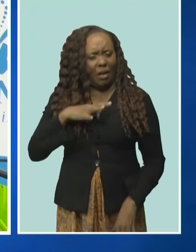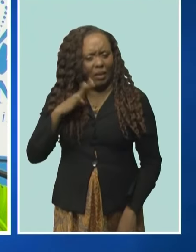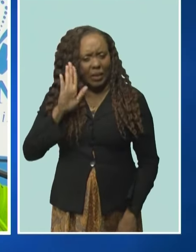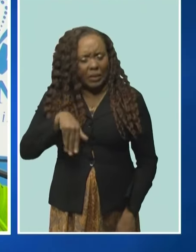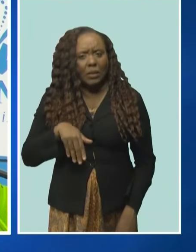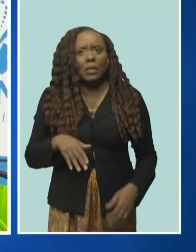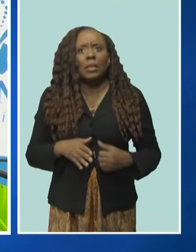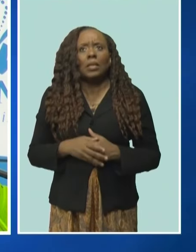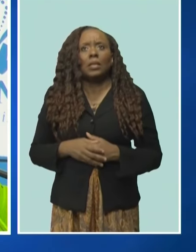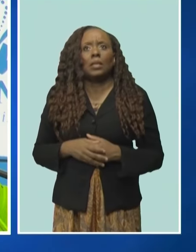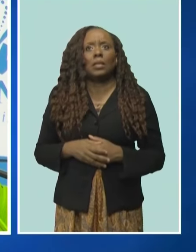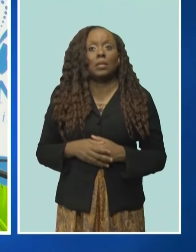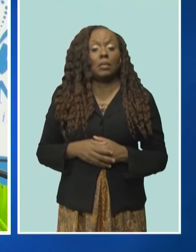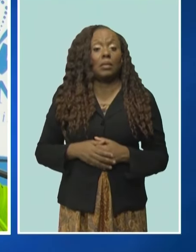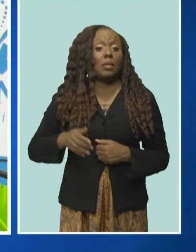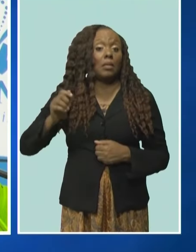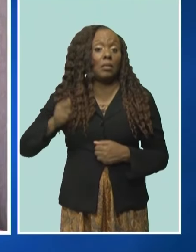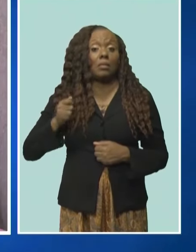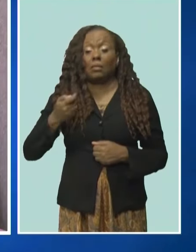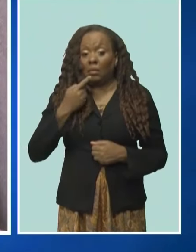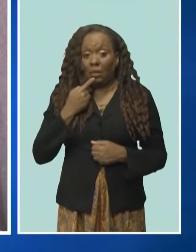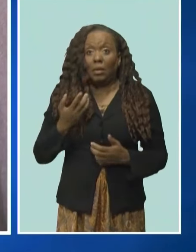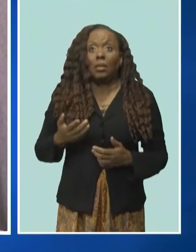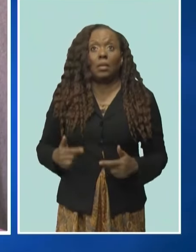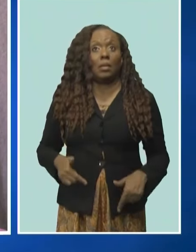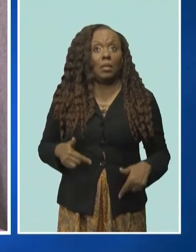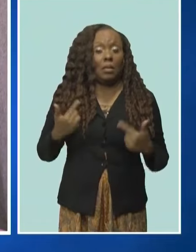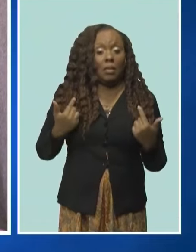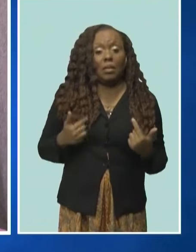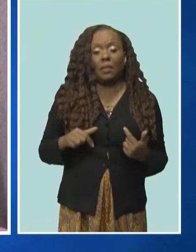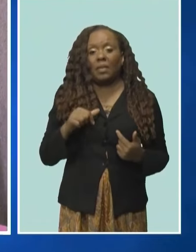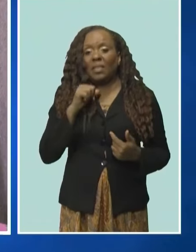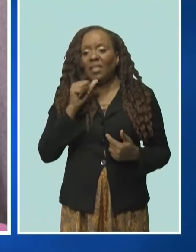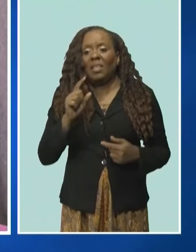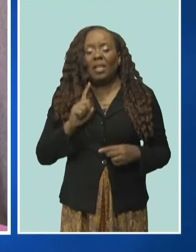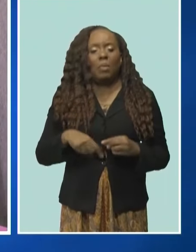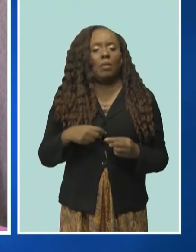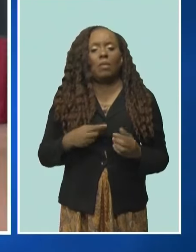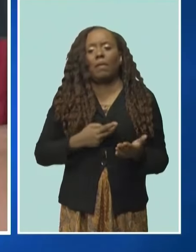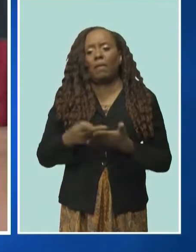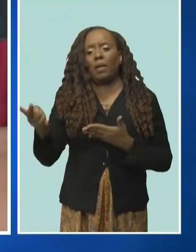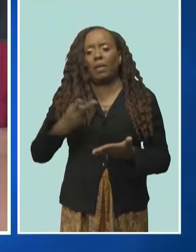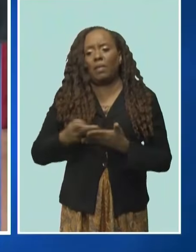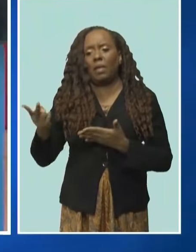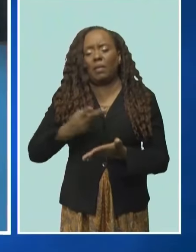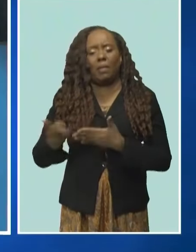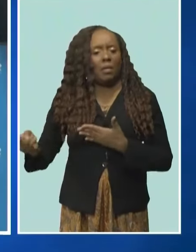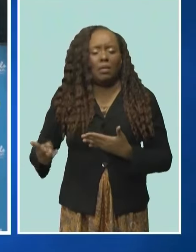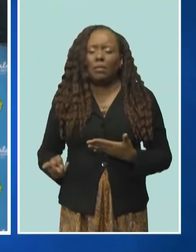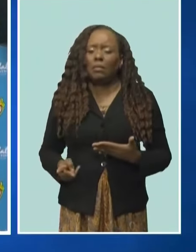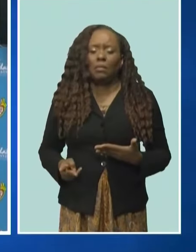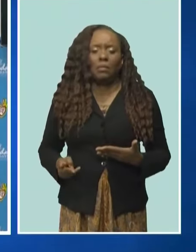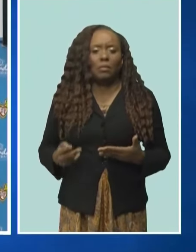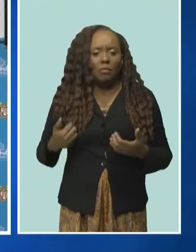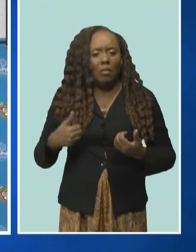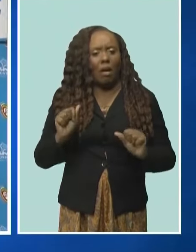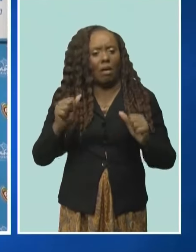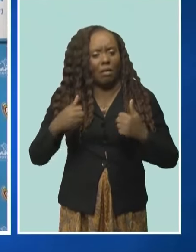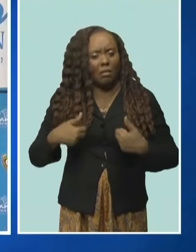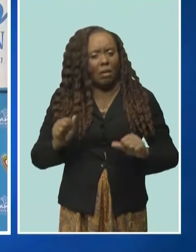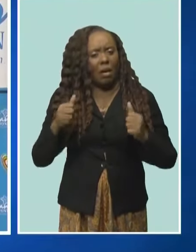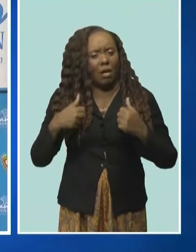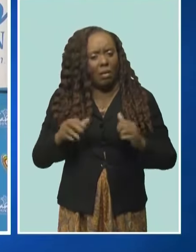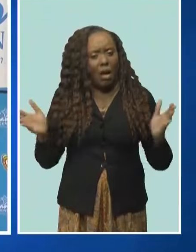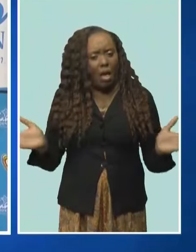Graveney Bannister, tells participants life is not measured by failure, and they should always keep trying. He